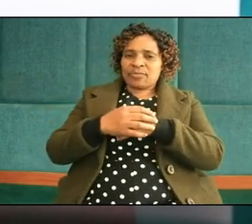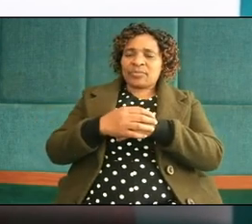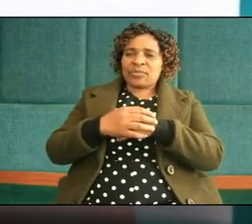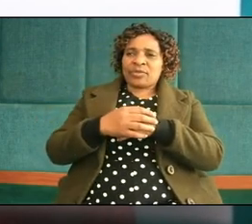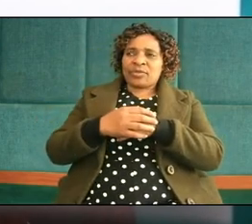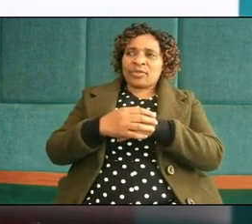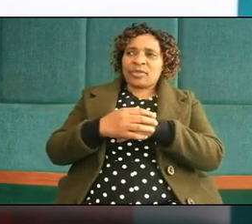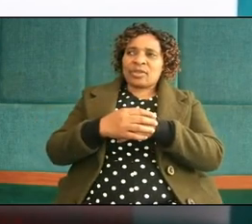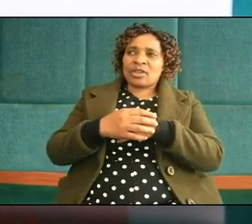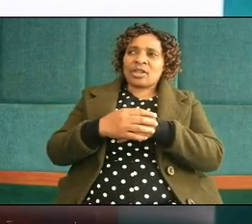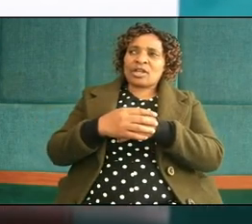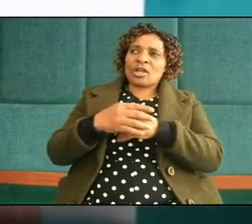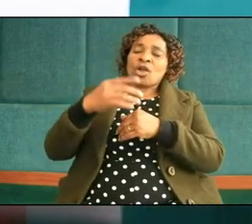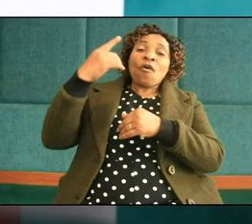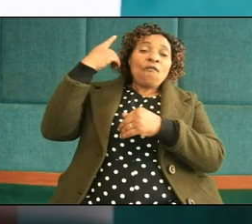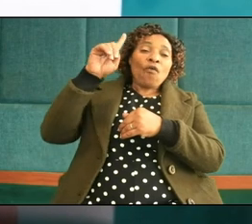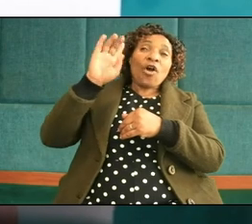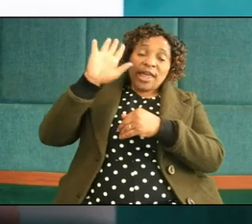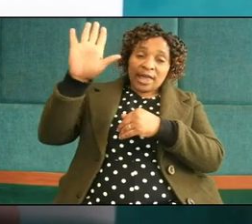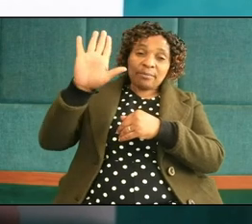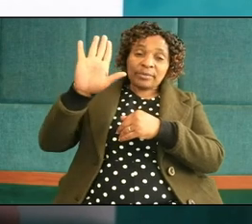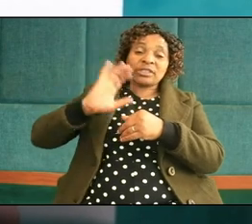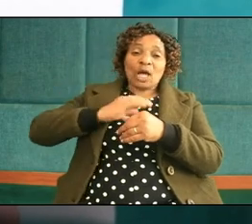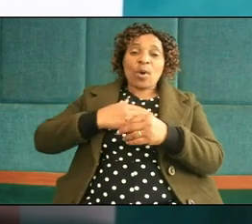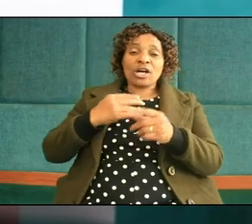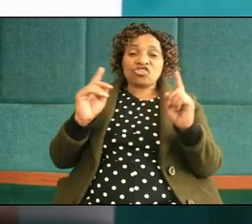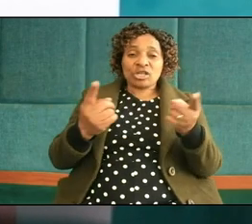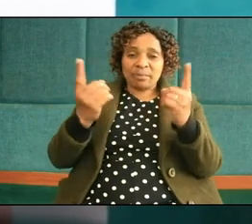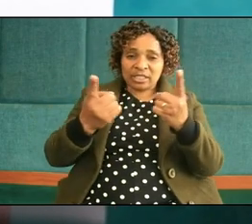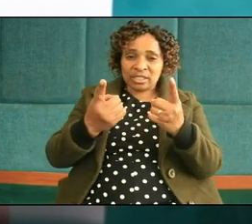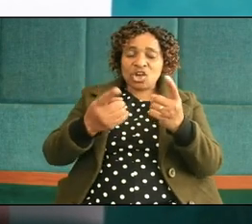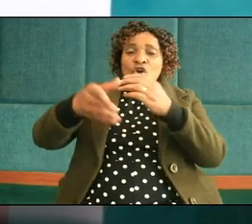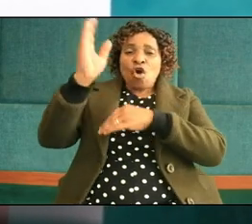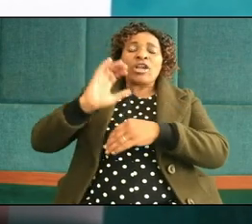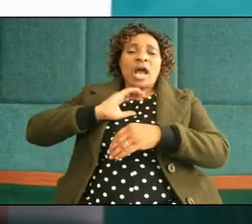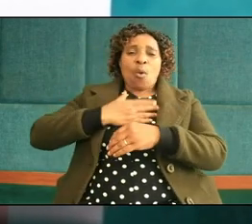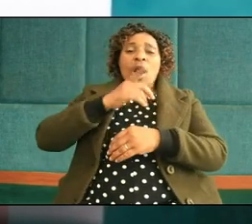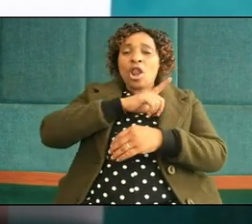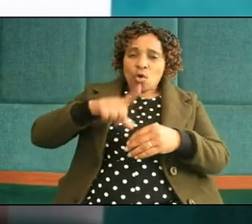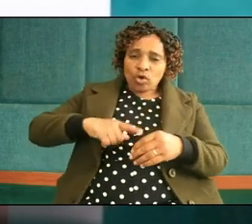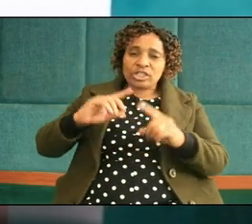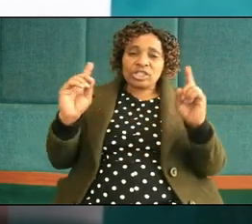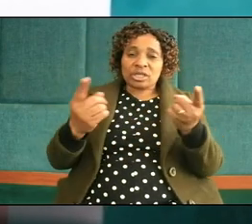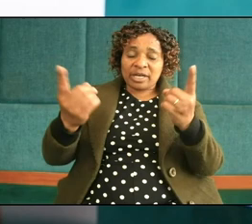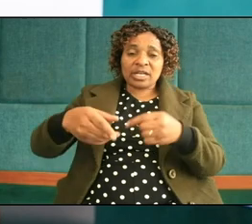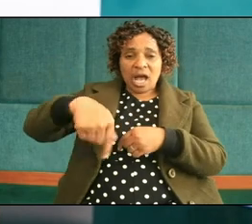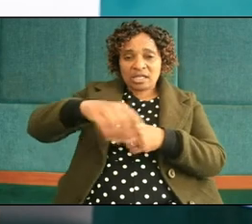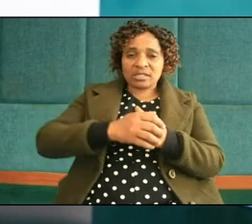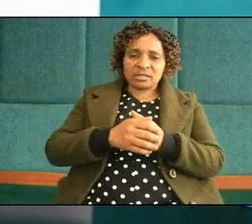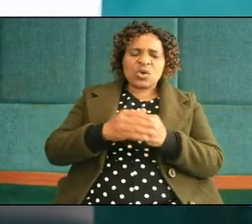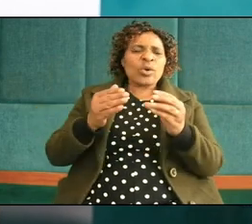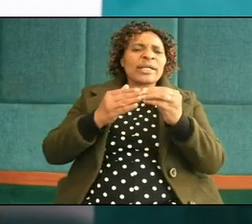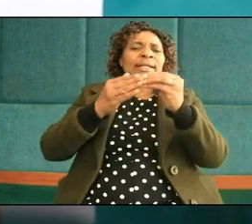the lamb on the throne will be their shepherd God our Lord is your shepherd he will lead